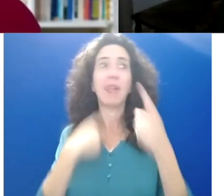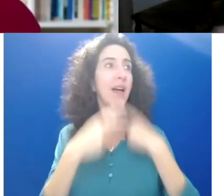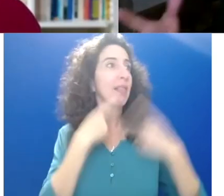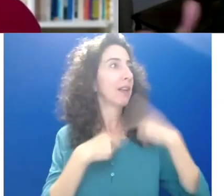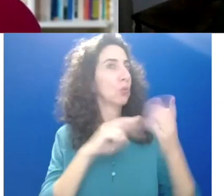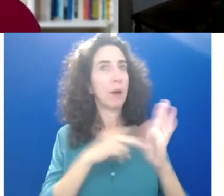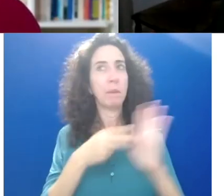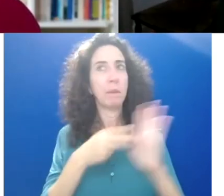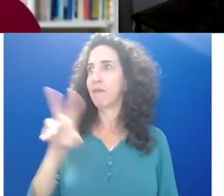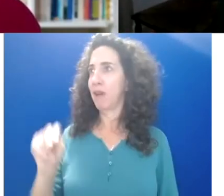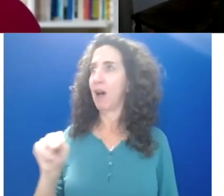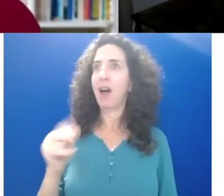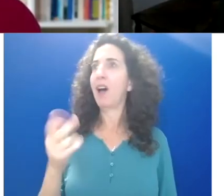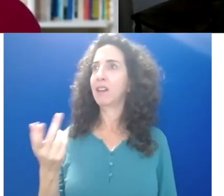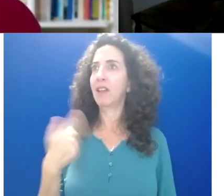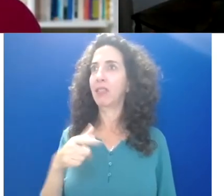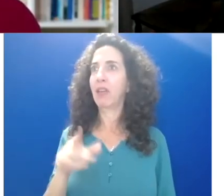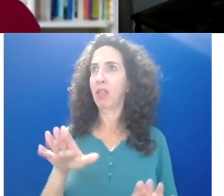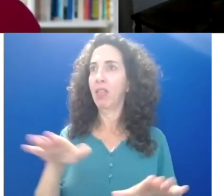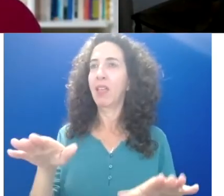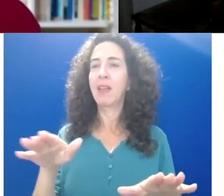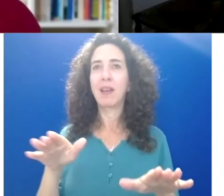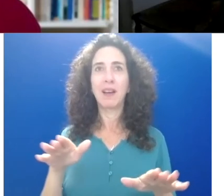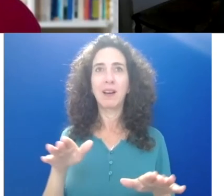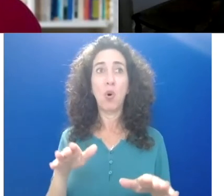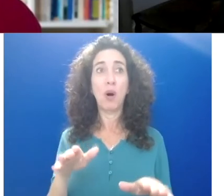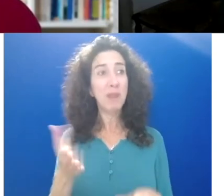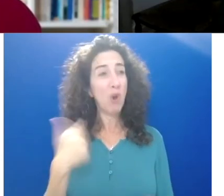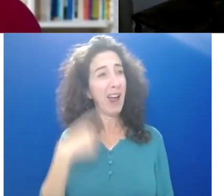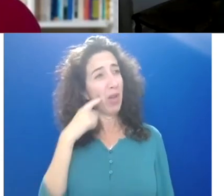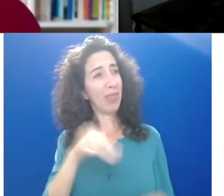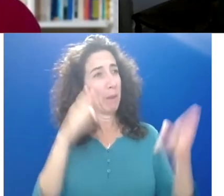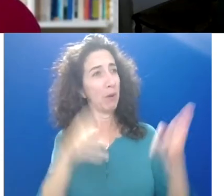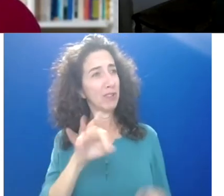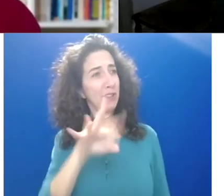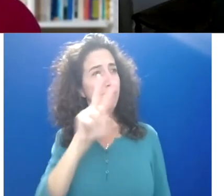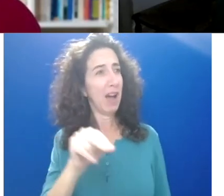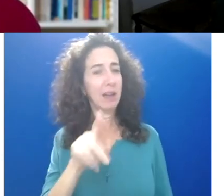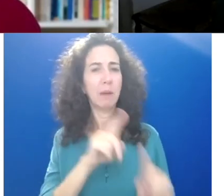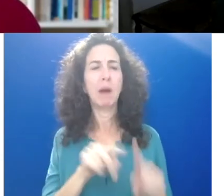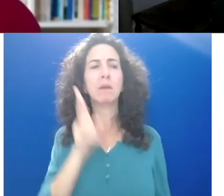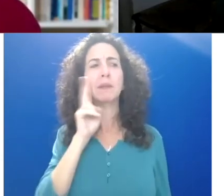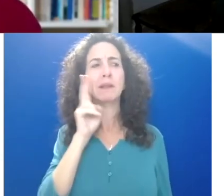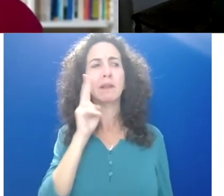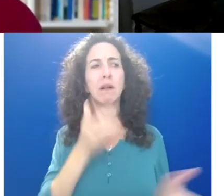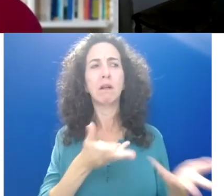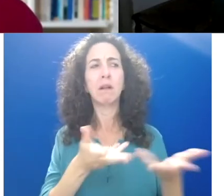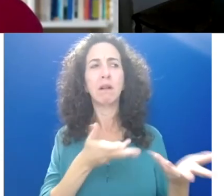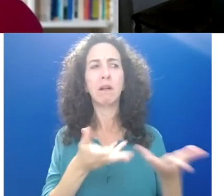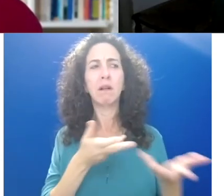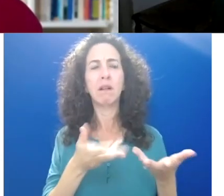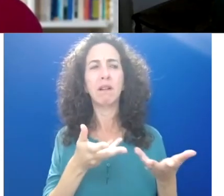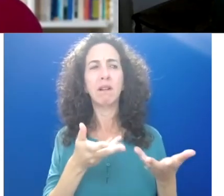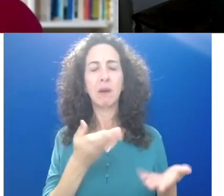fun or what, but that's not actually fun. We don't feel playful or connected or in flow. We feel self-conscious or bored